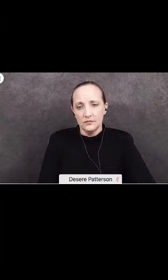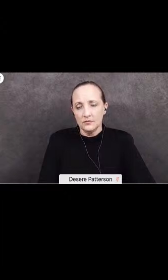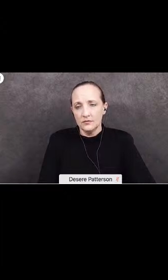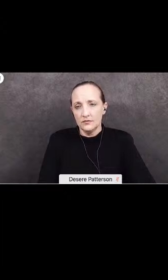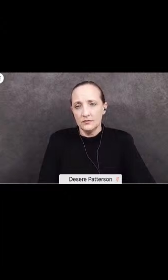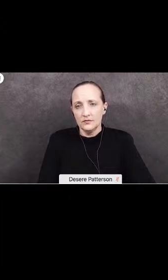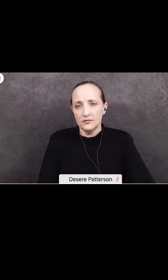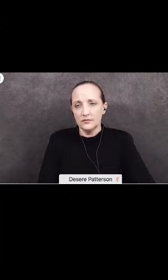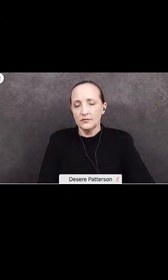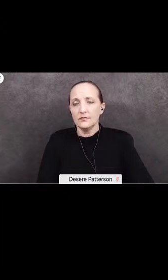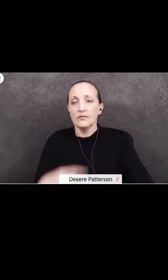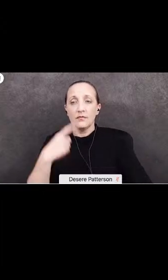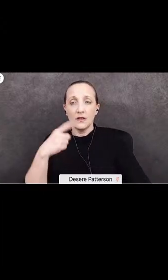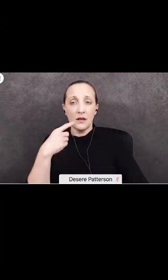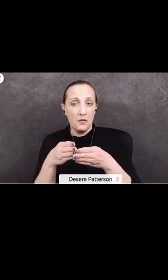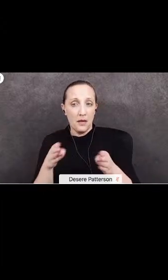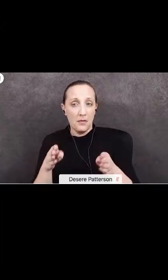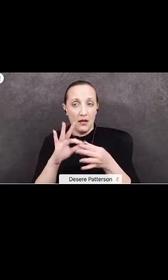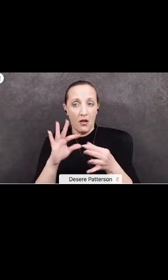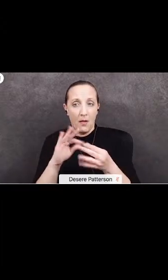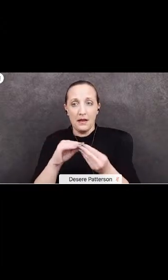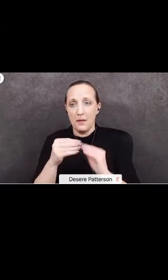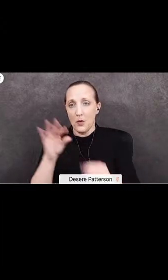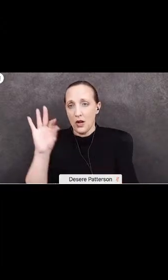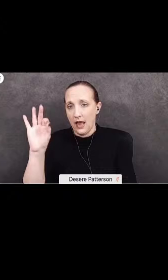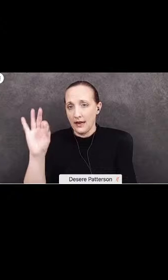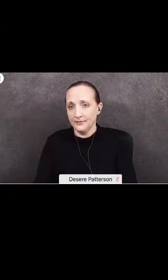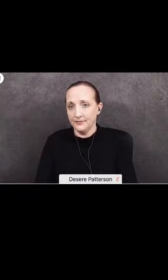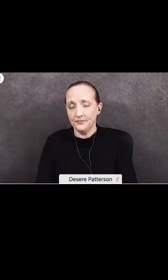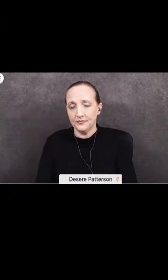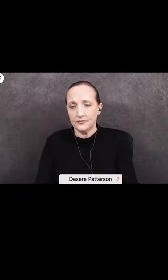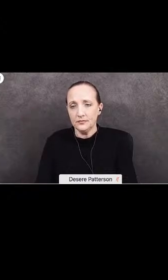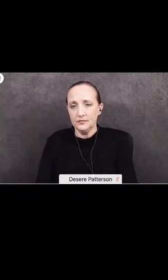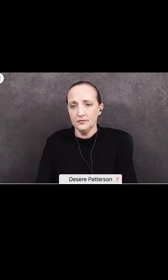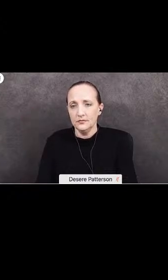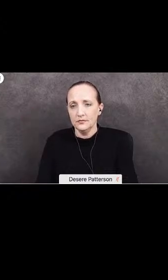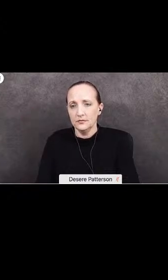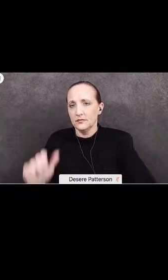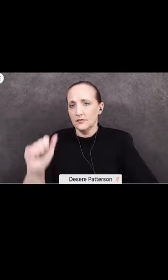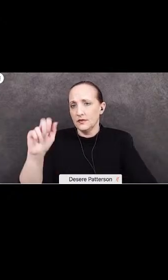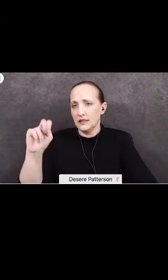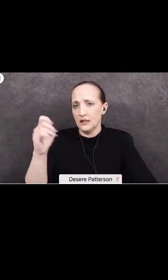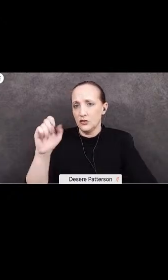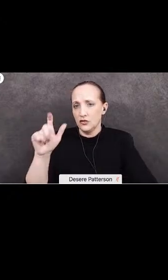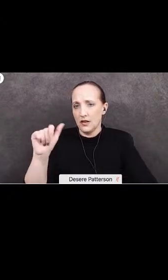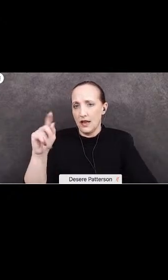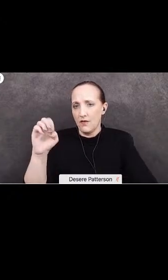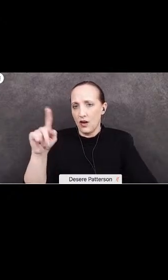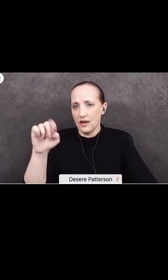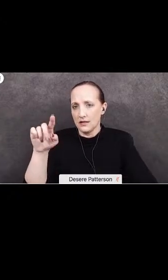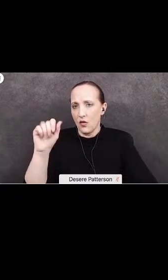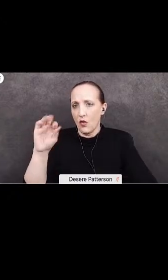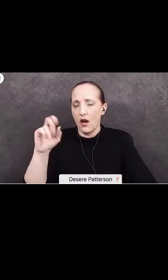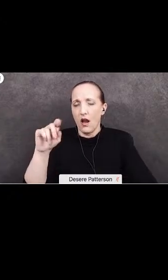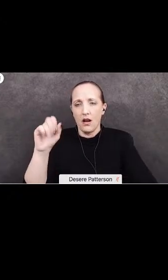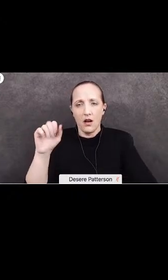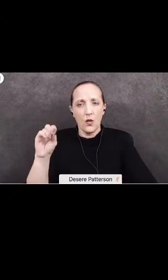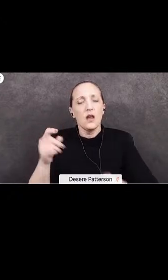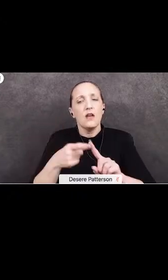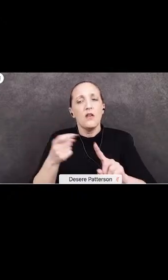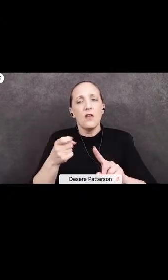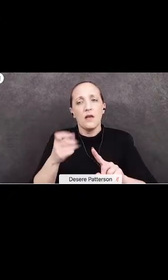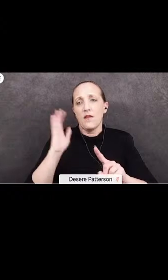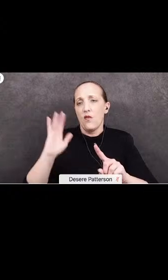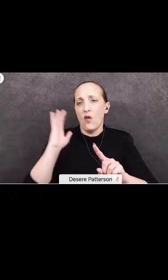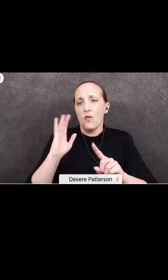Public comment number 9, Angel Alvarez-Gordano, formal Bloomington High School